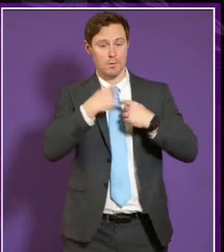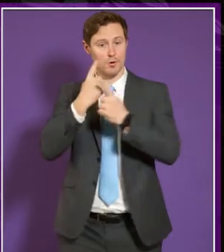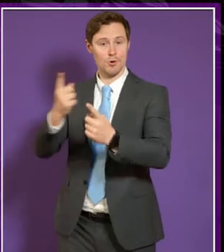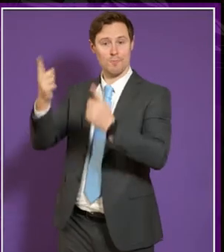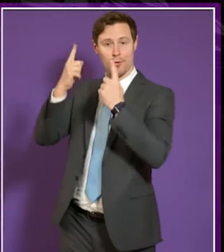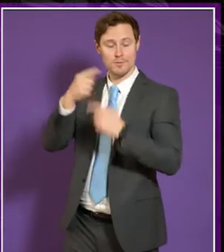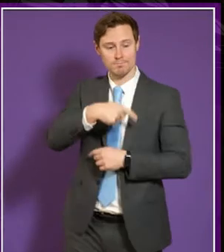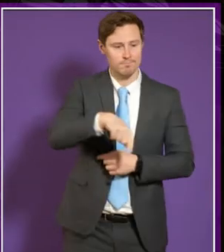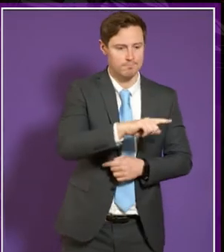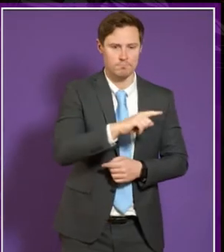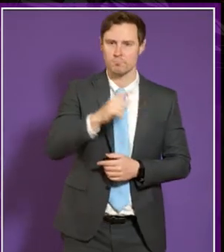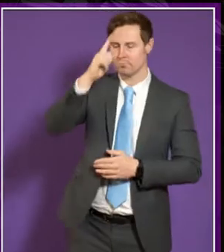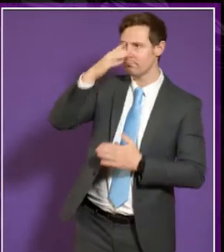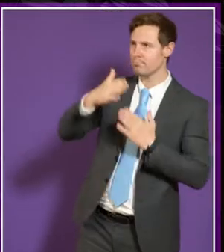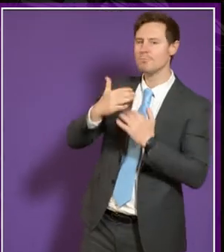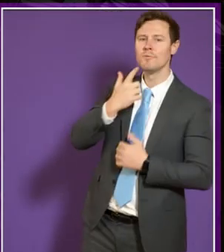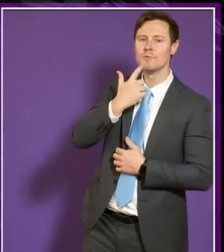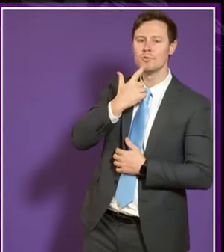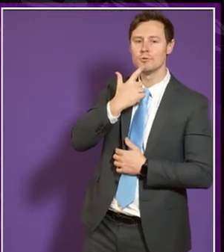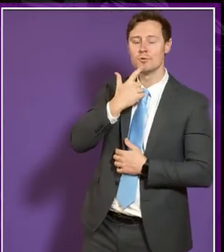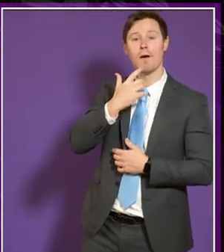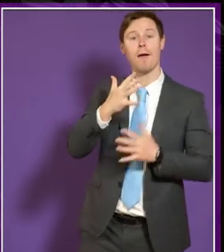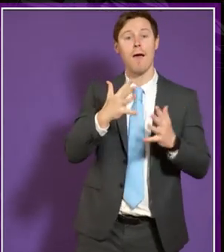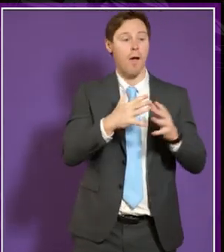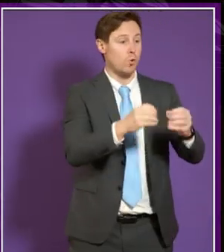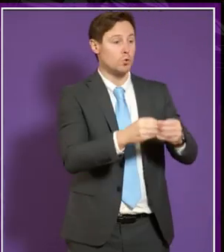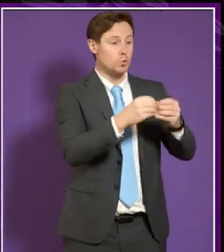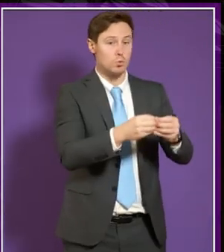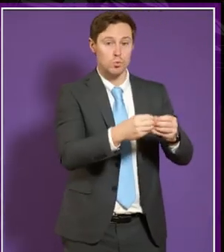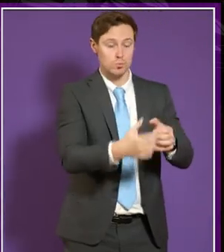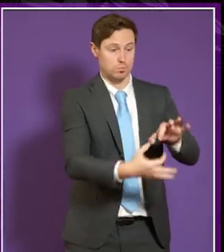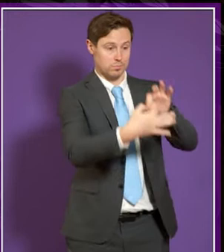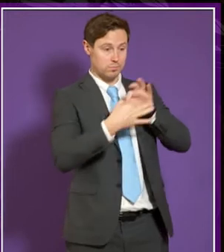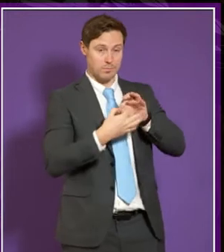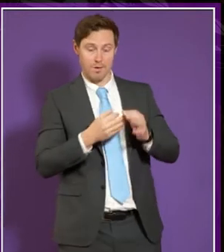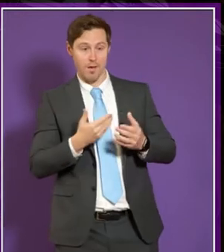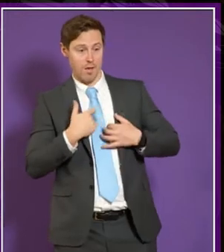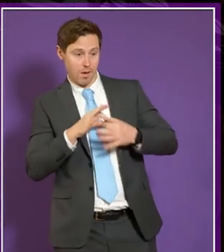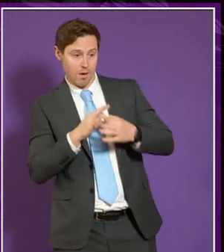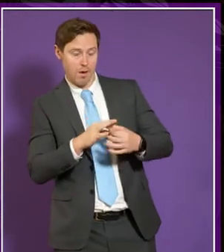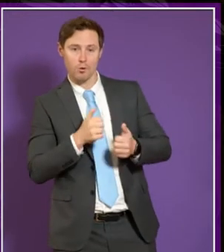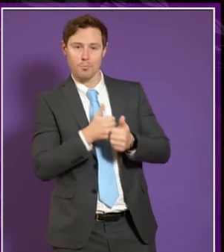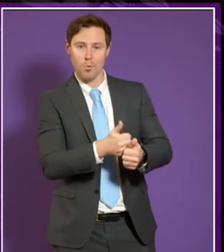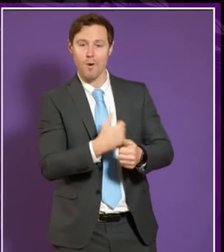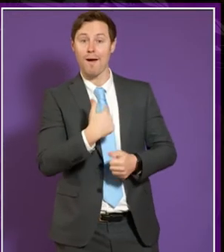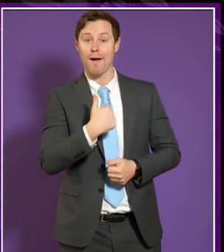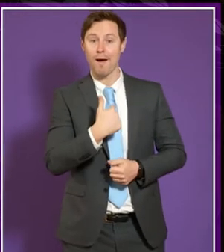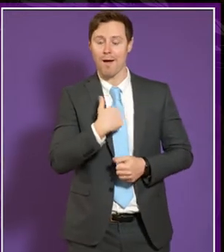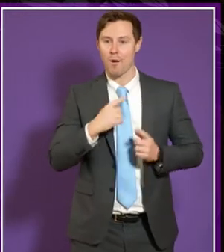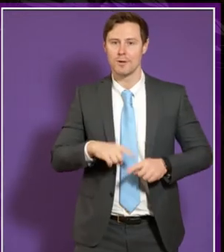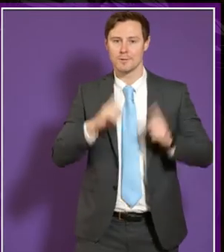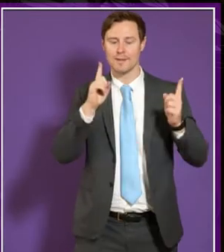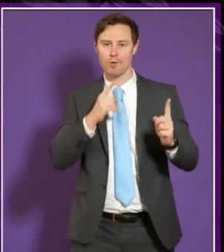equally how students go about accessing the support. We do work with a very, very different model of support at